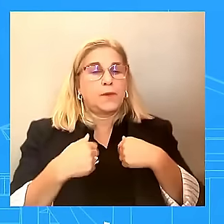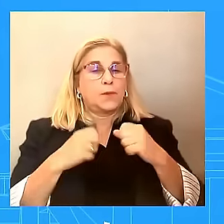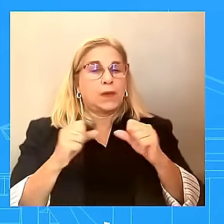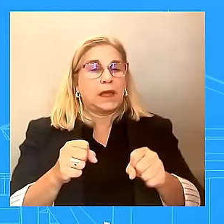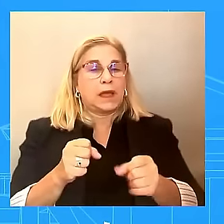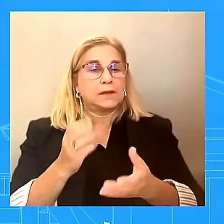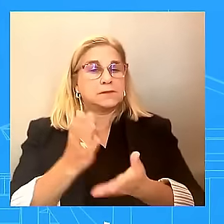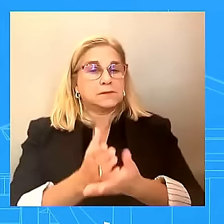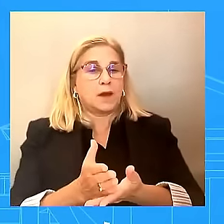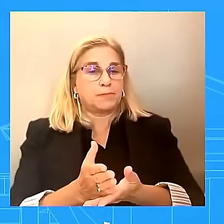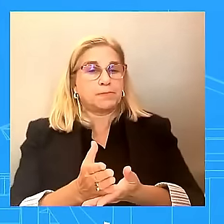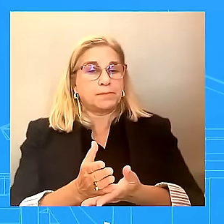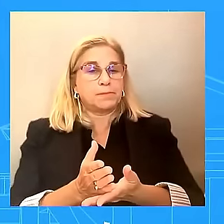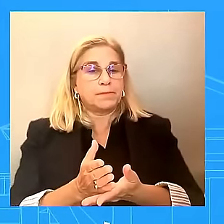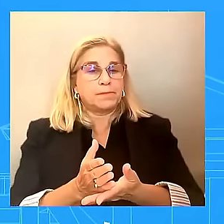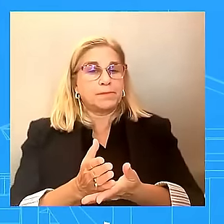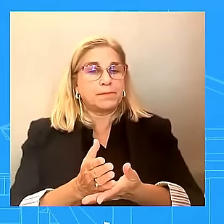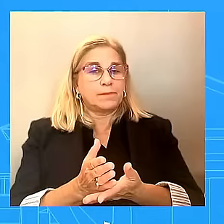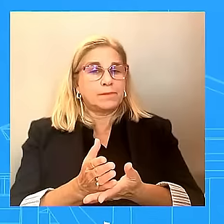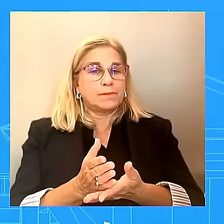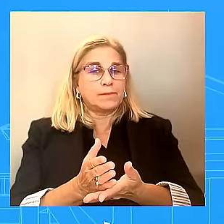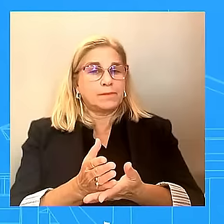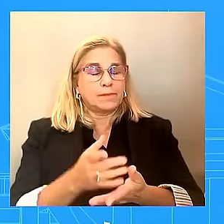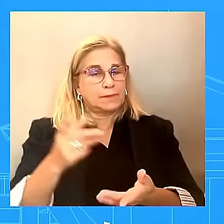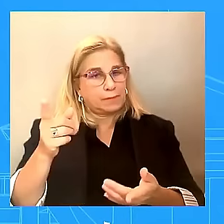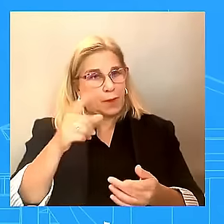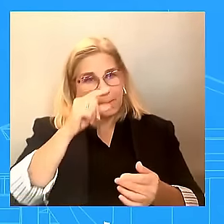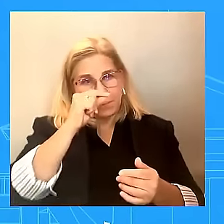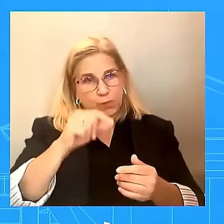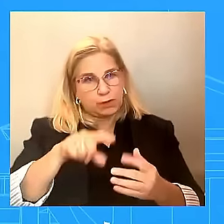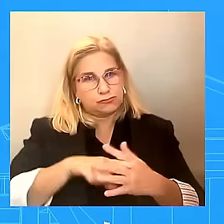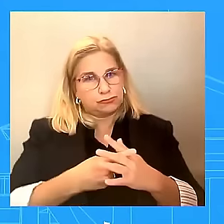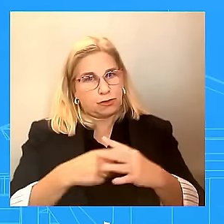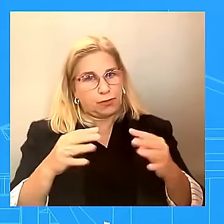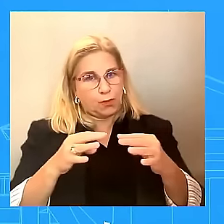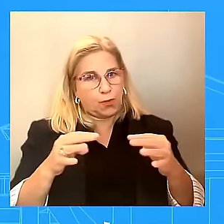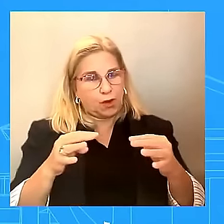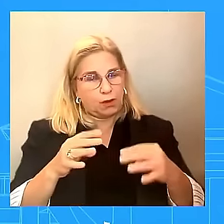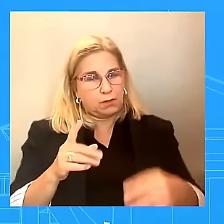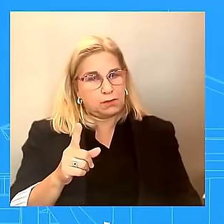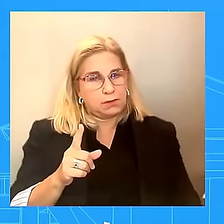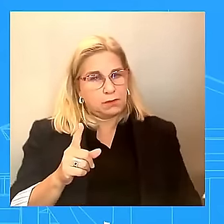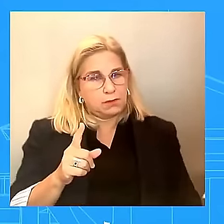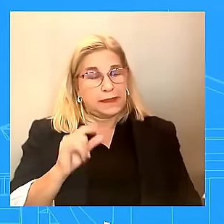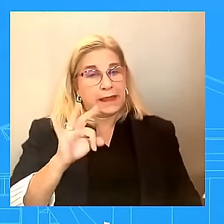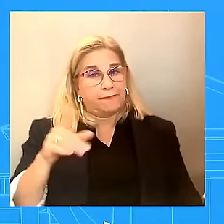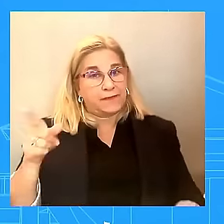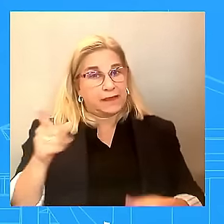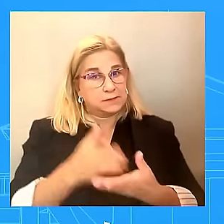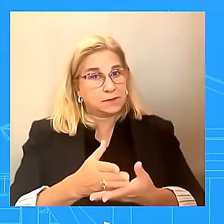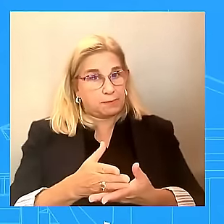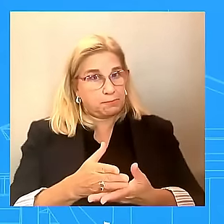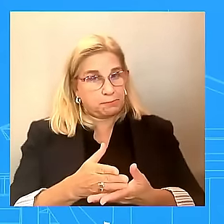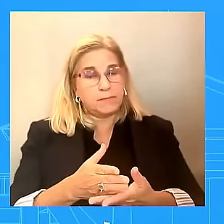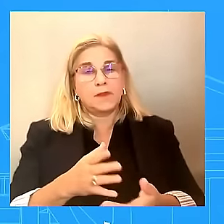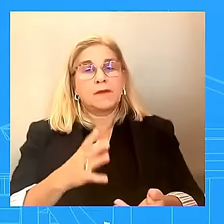It could end today. It could end today if he decides to stop the aggression that he started into Ukraine.